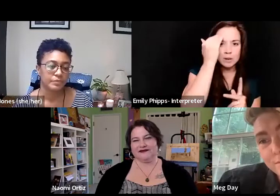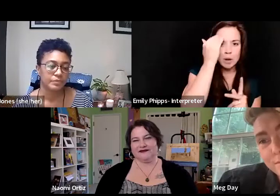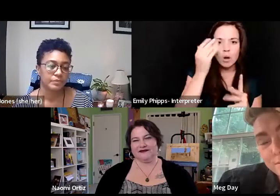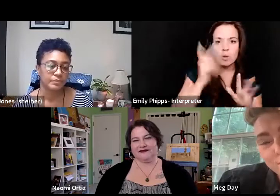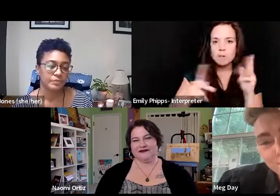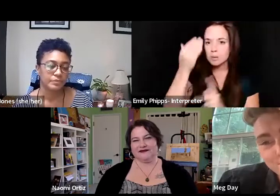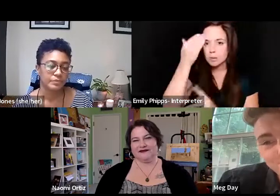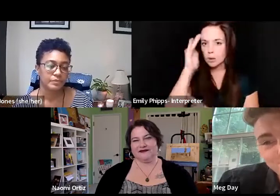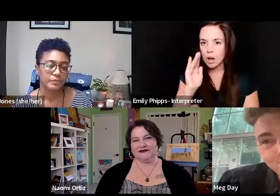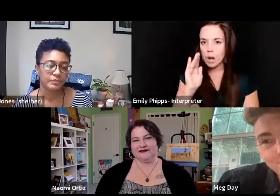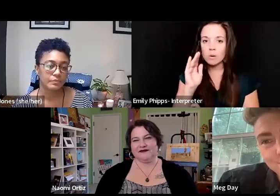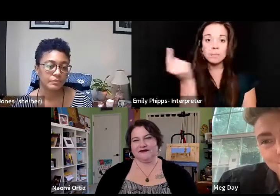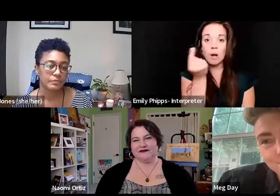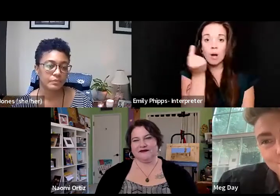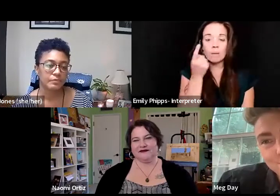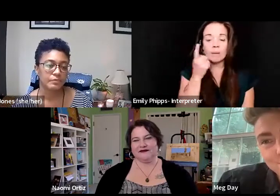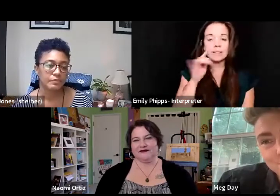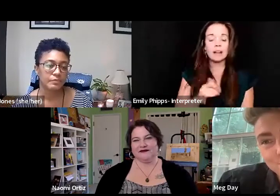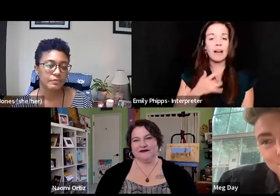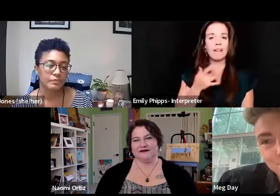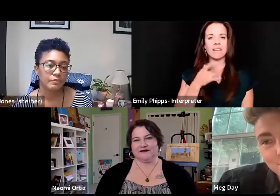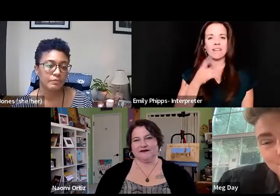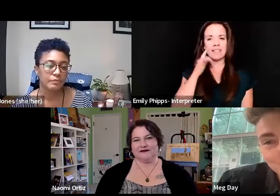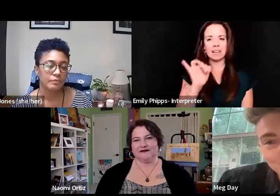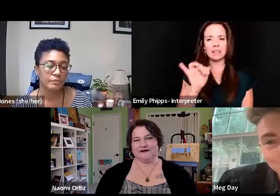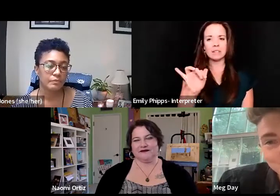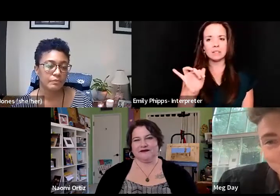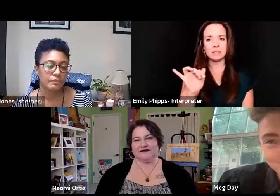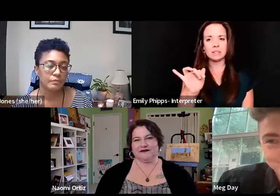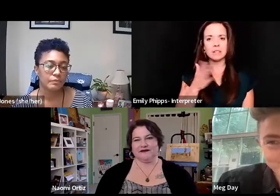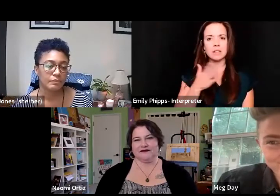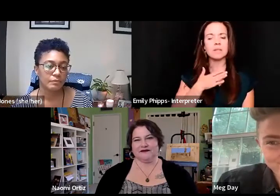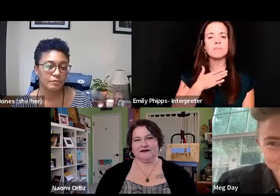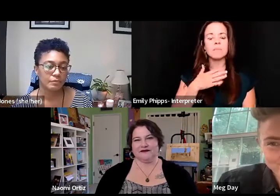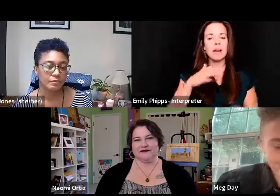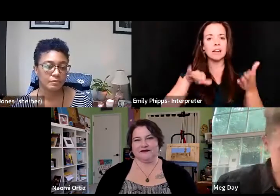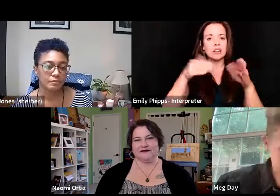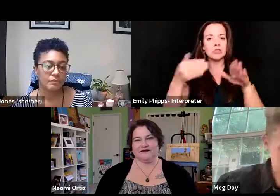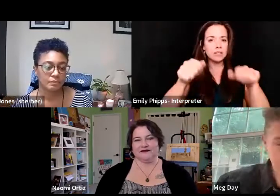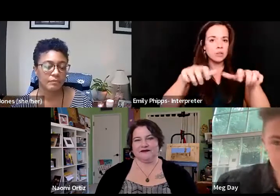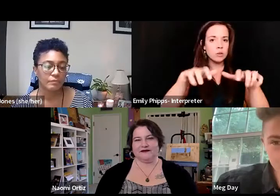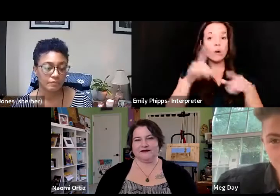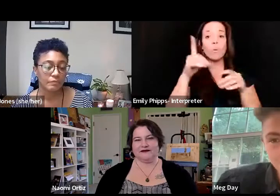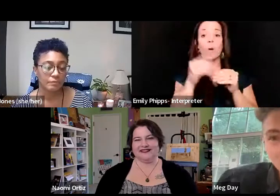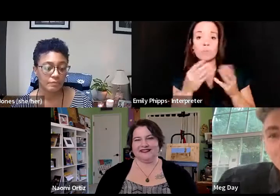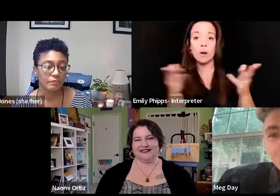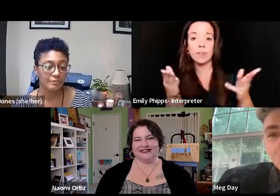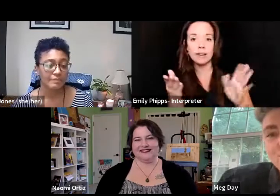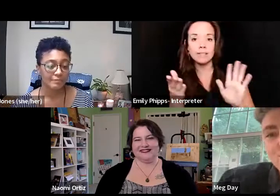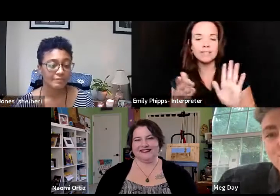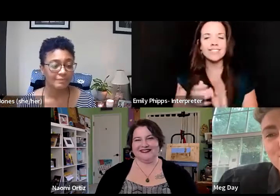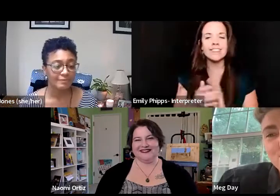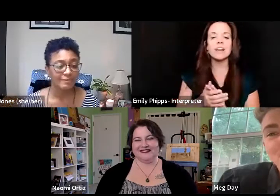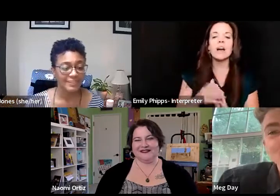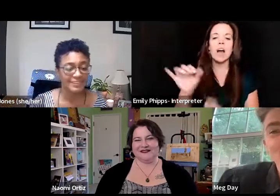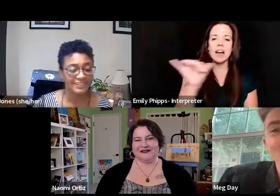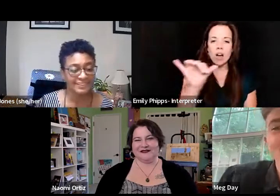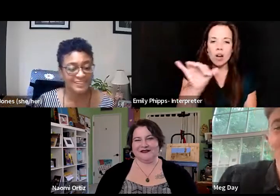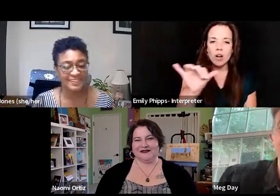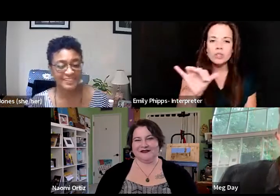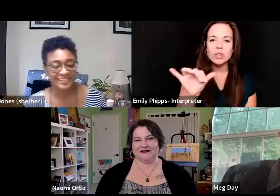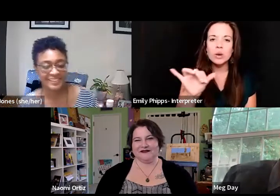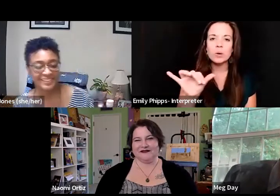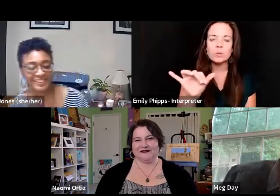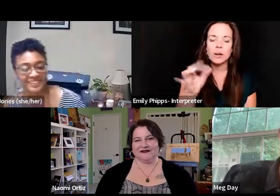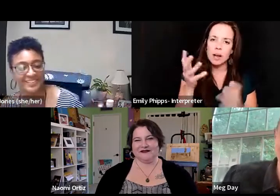And sorry, I'm always like, I feel like my, you know, my gravestone is going to say one more thing. But I also, I want to